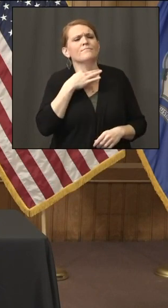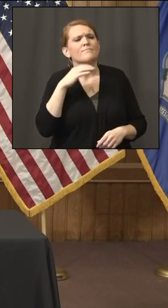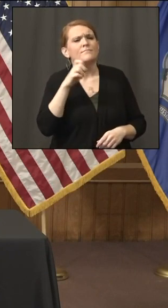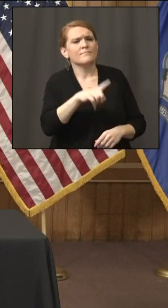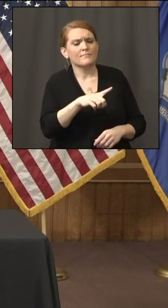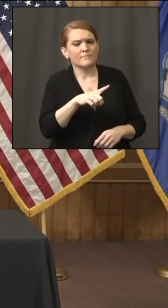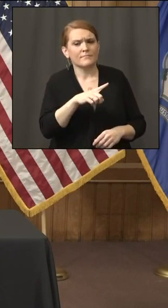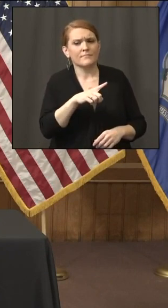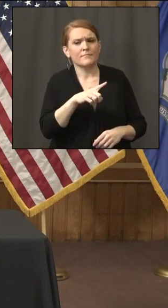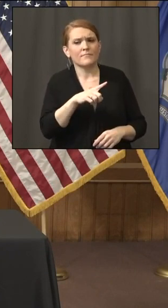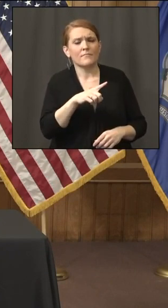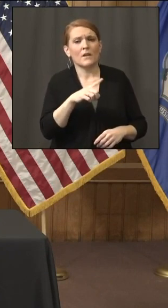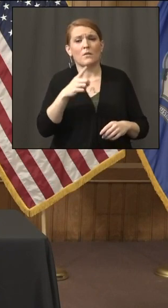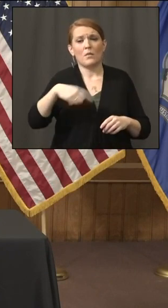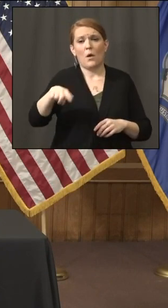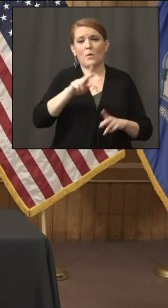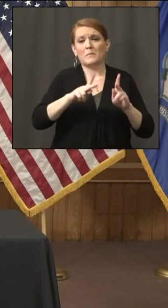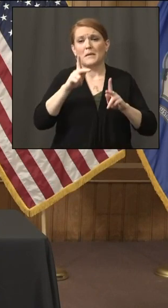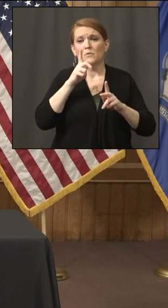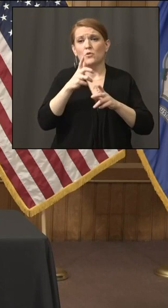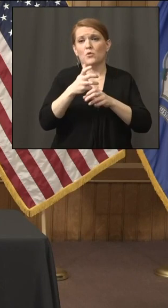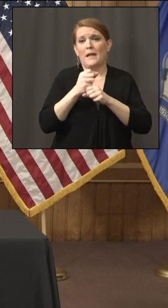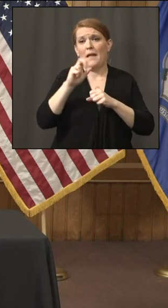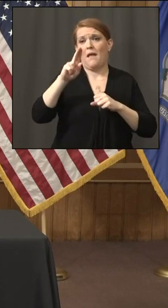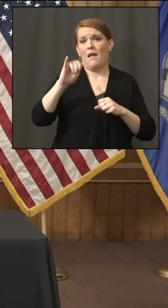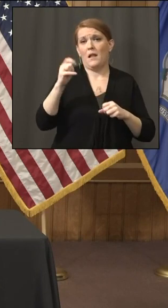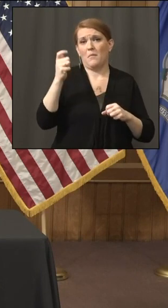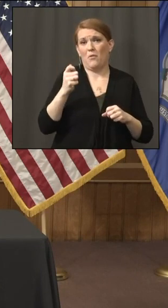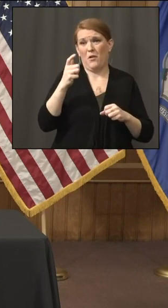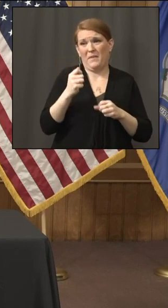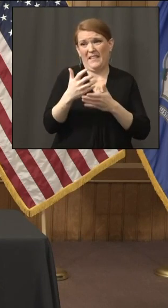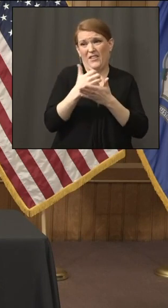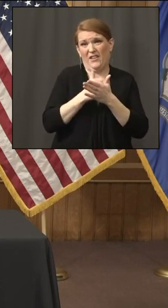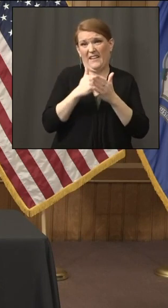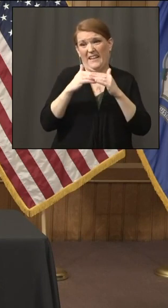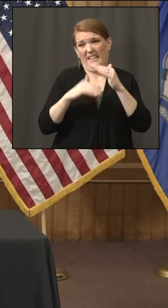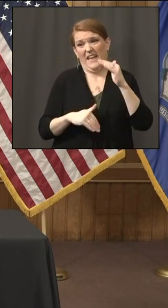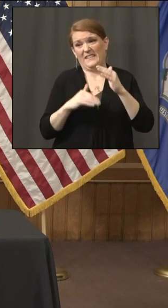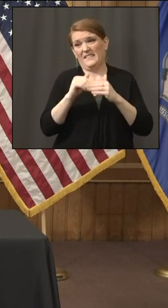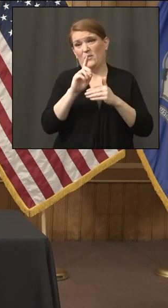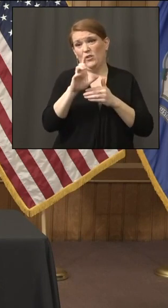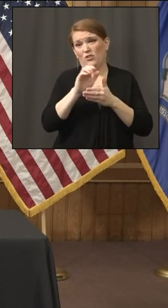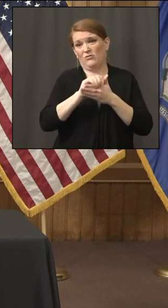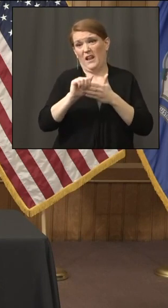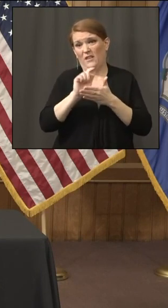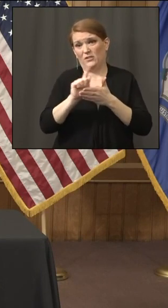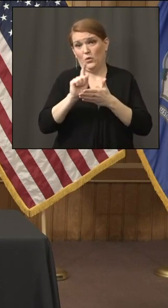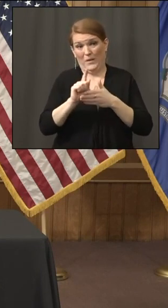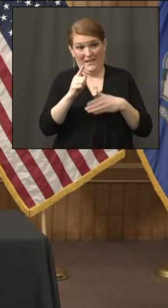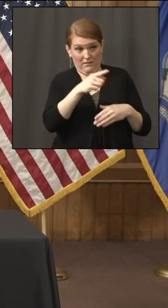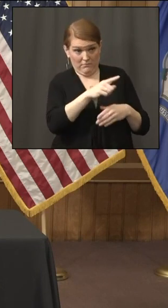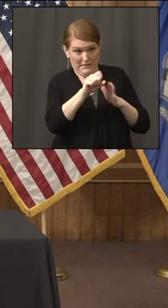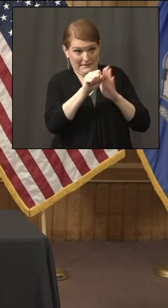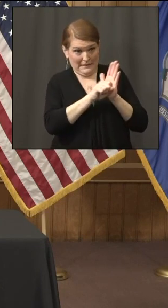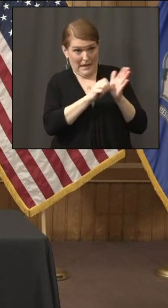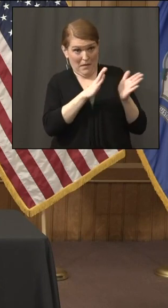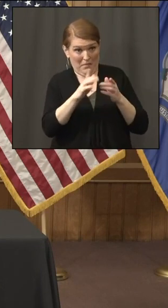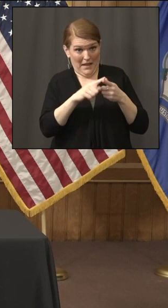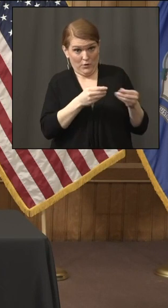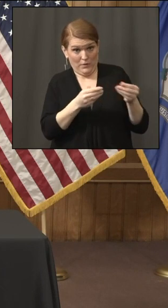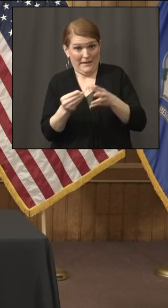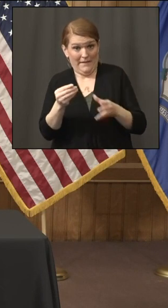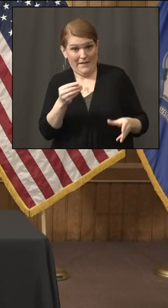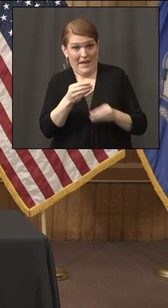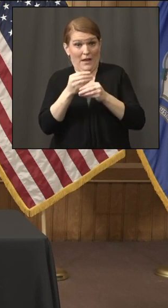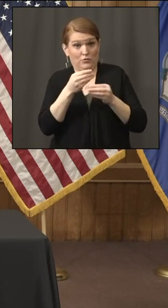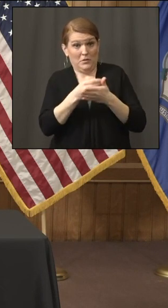people on unemployment who are earning less than the $100 a week the extra money to even it out so they qualify for this extra